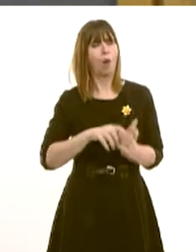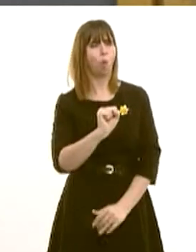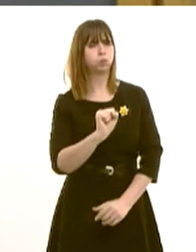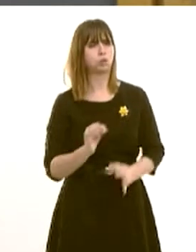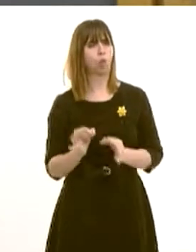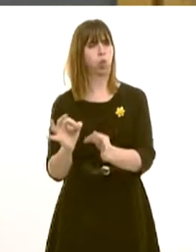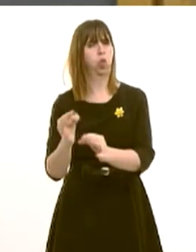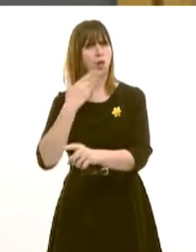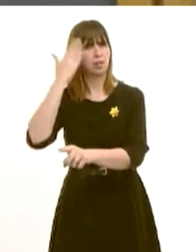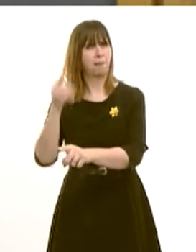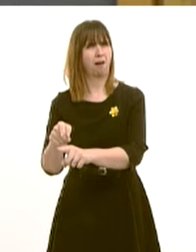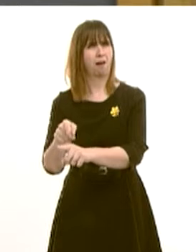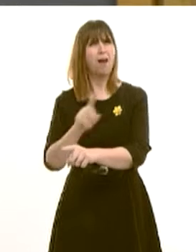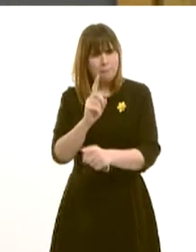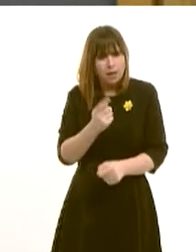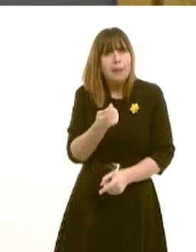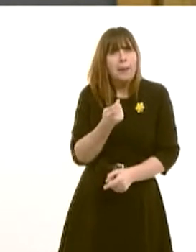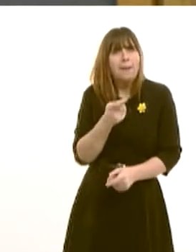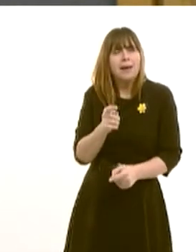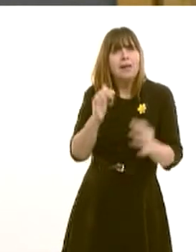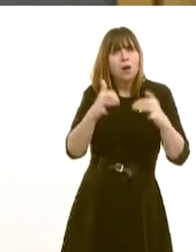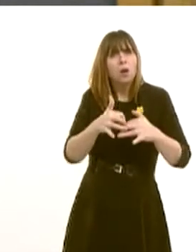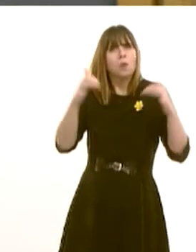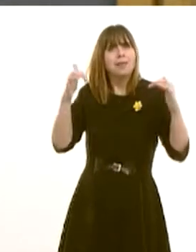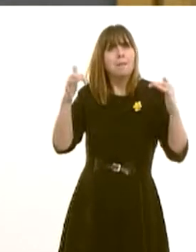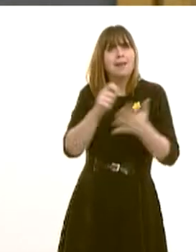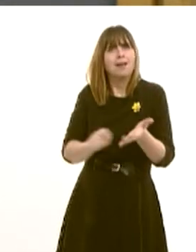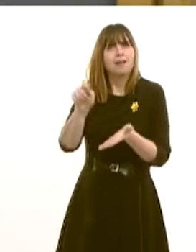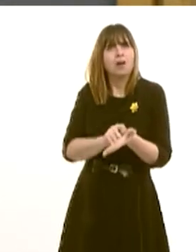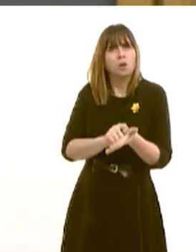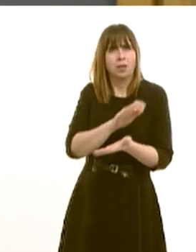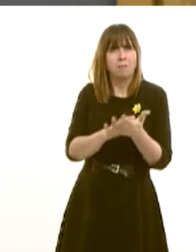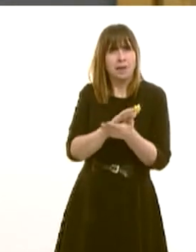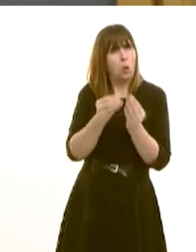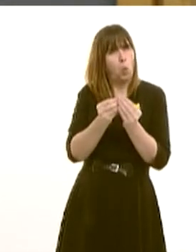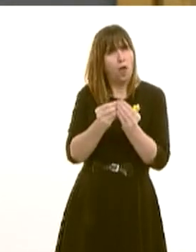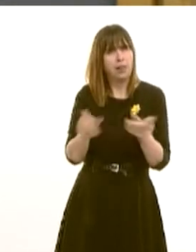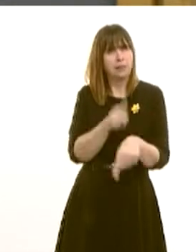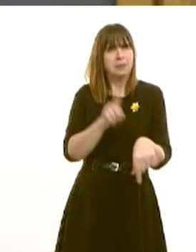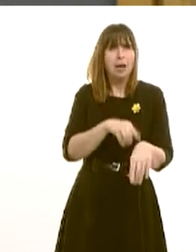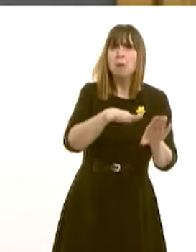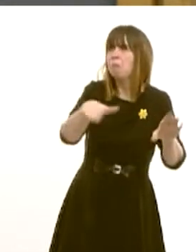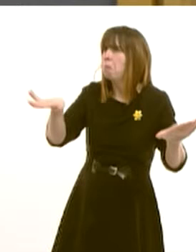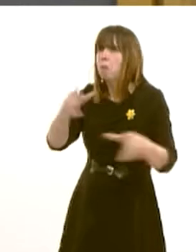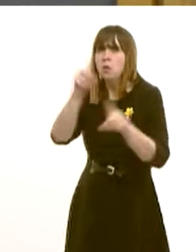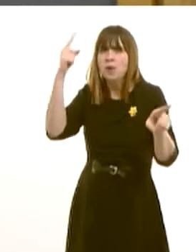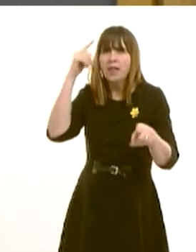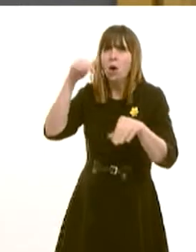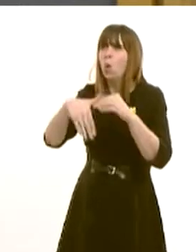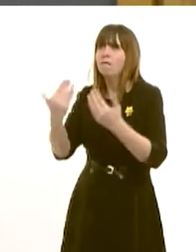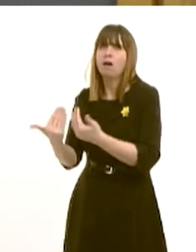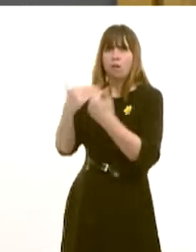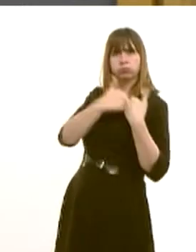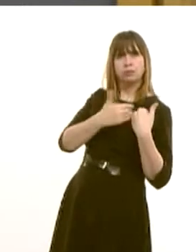assembly elections are an opportunity to seek a mandate from people on the nature of devolution? And do you